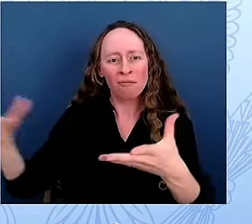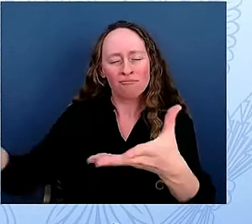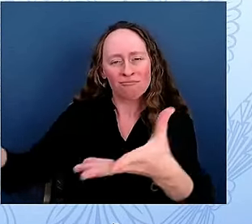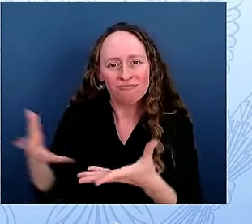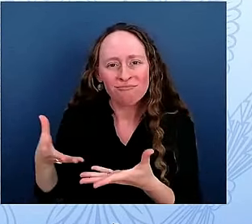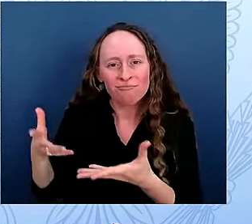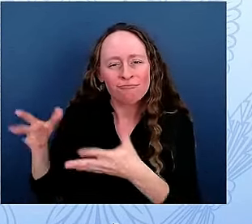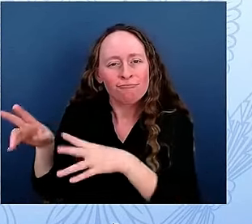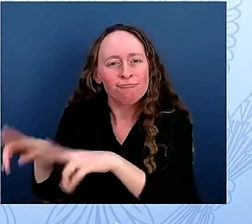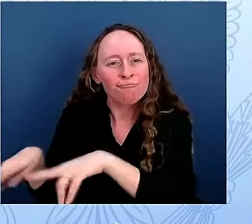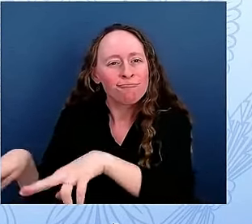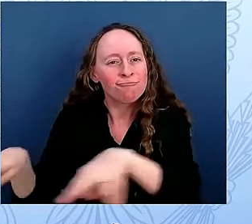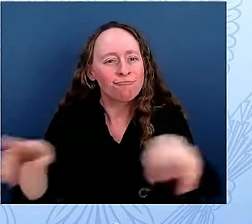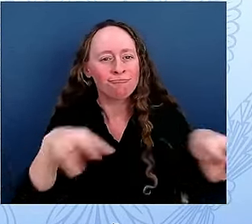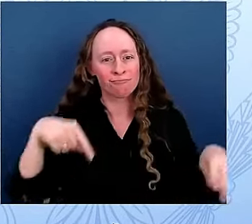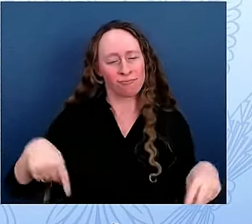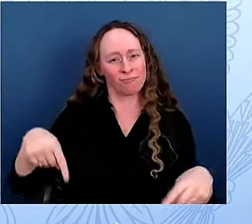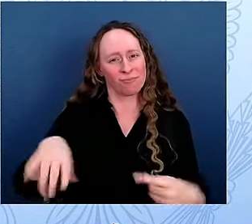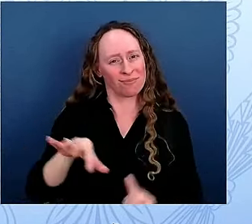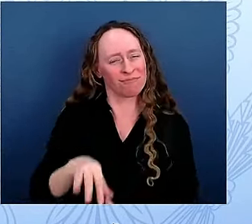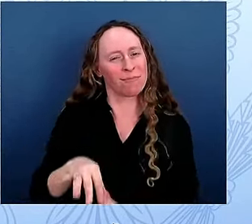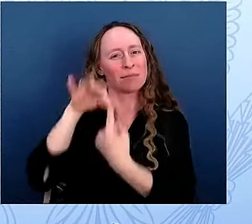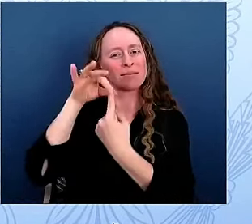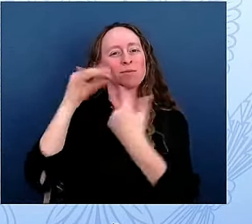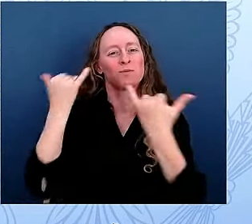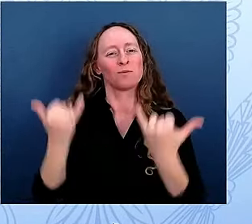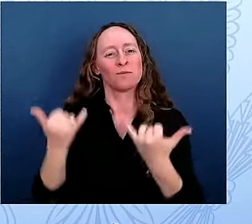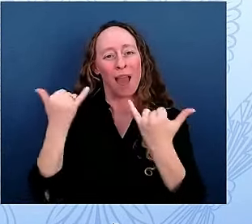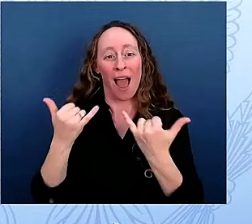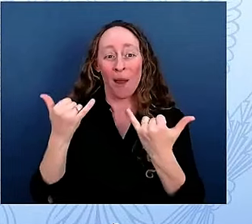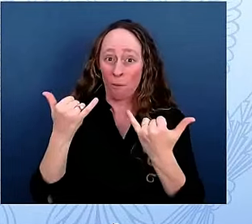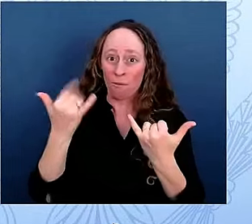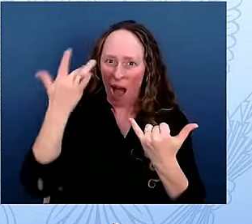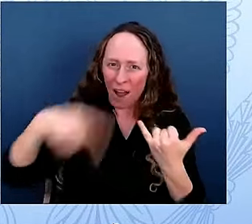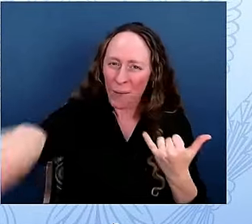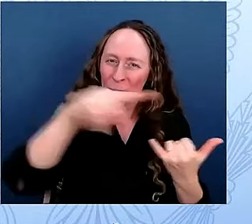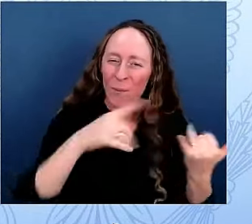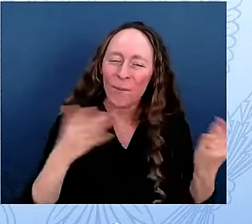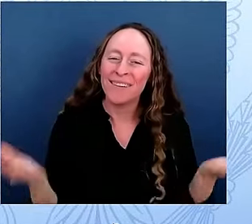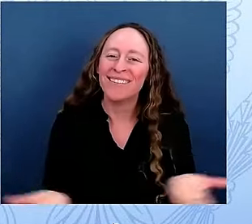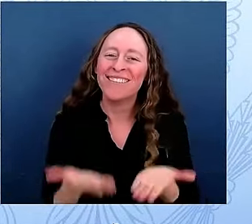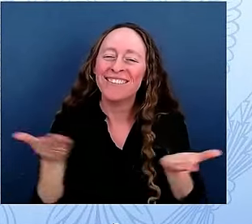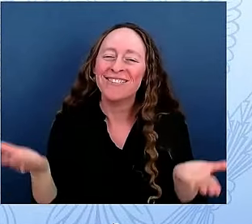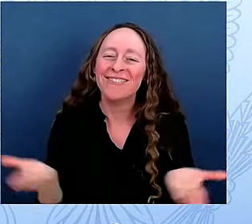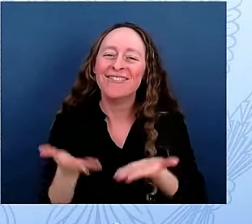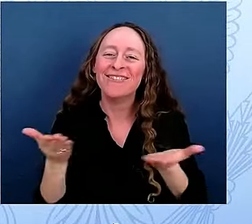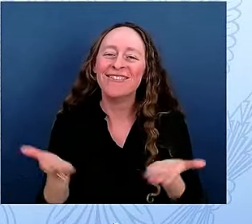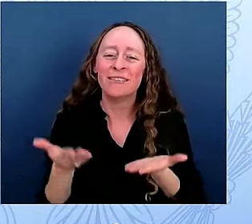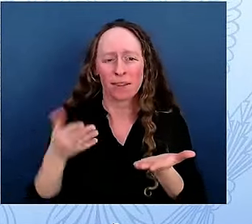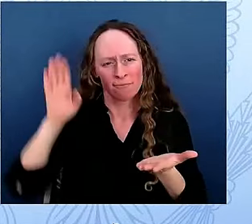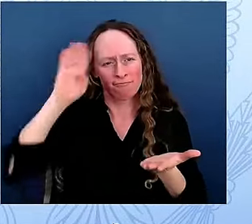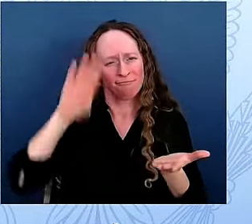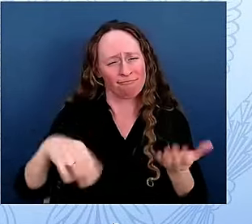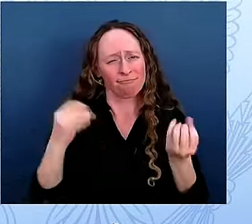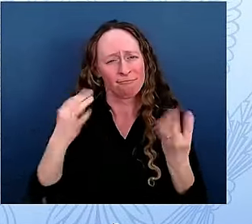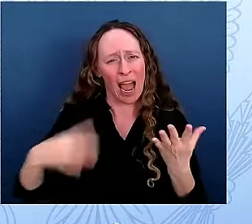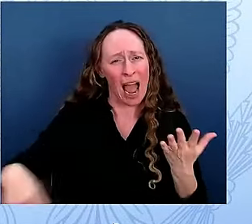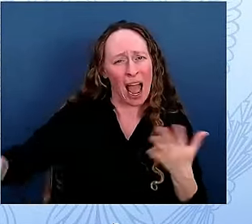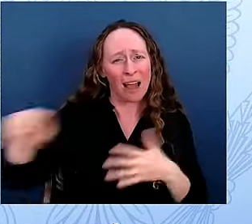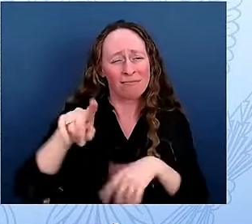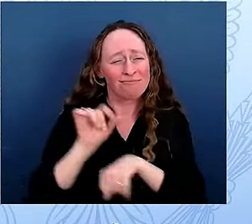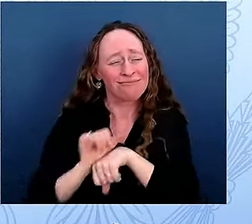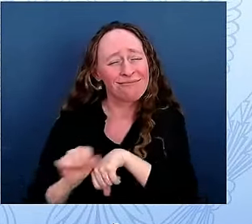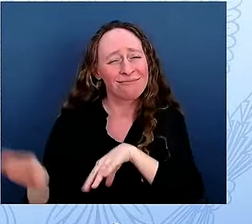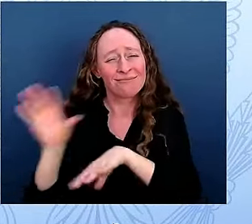with all of you. So many people put months of hard work into this project. So